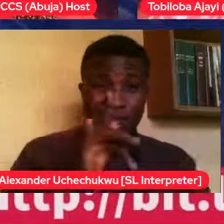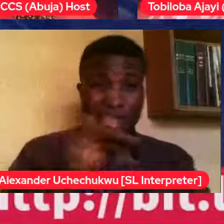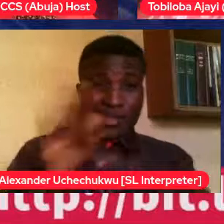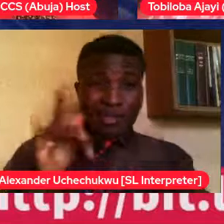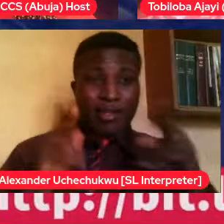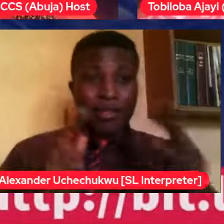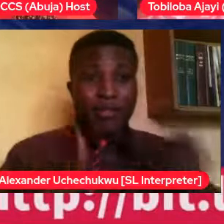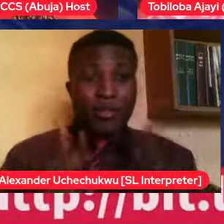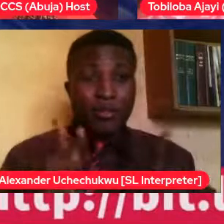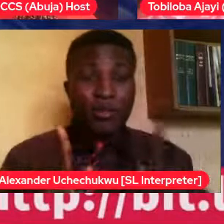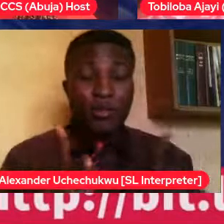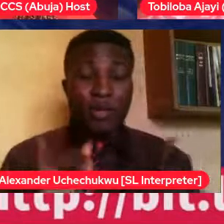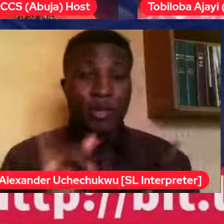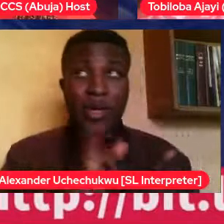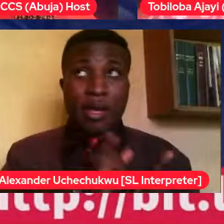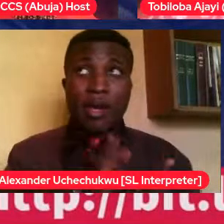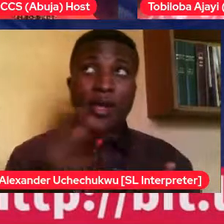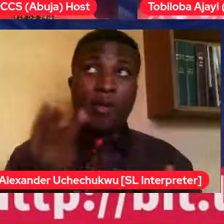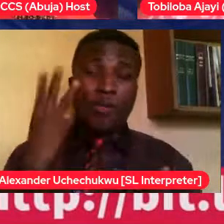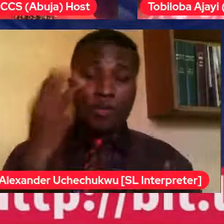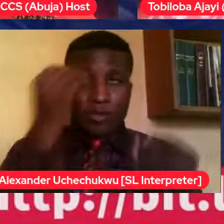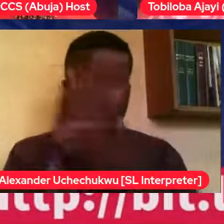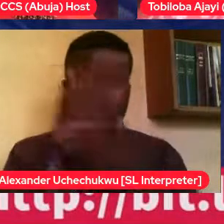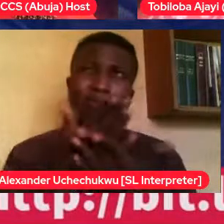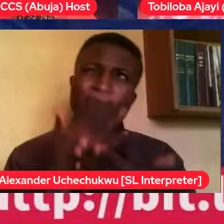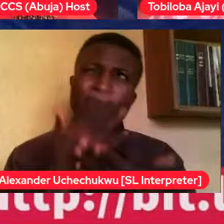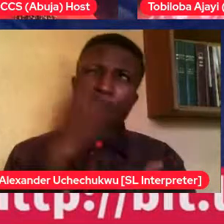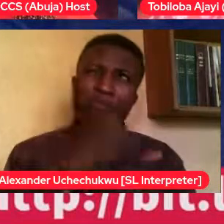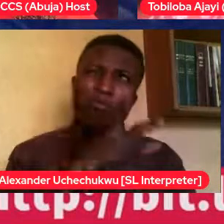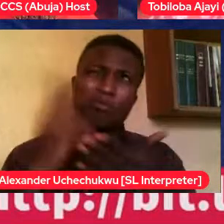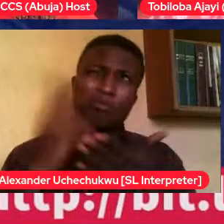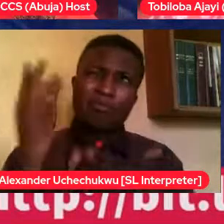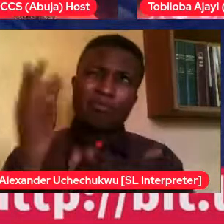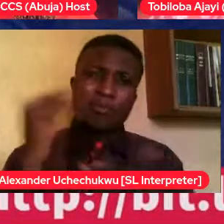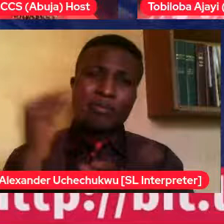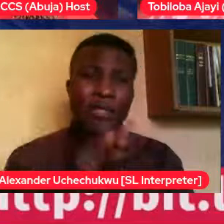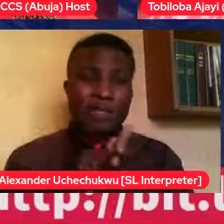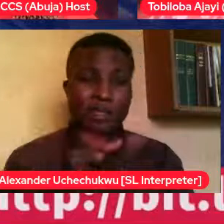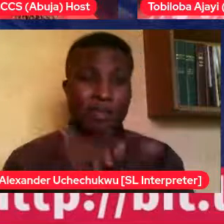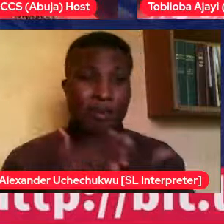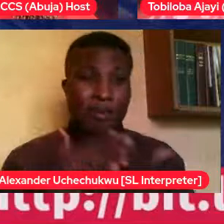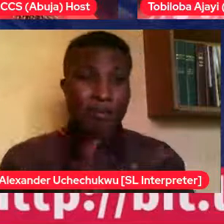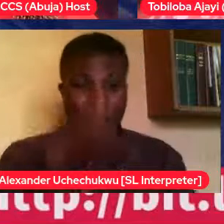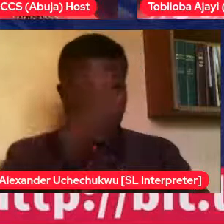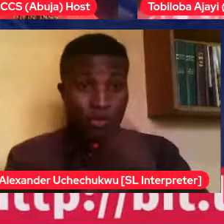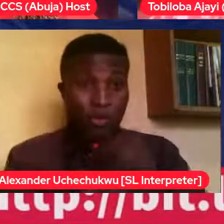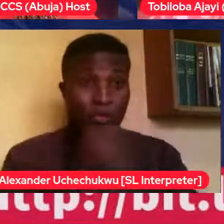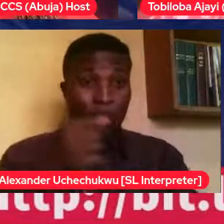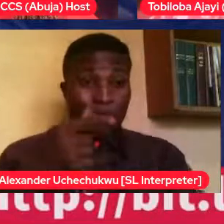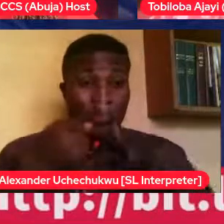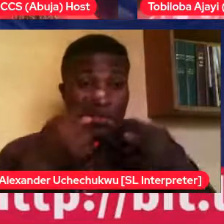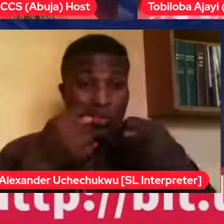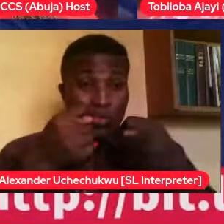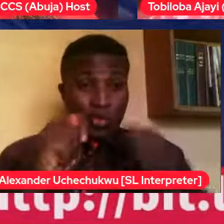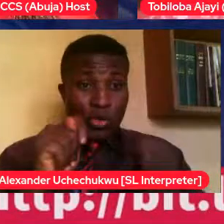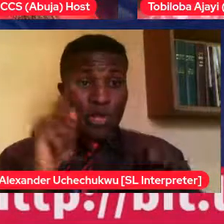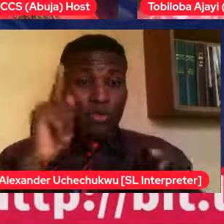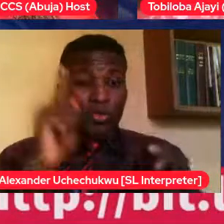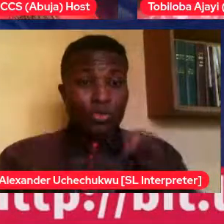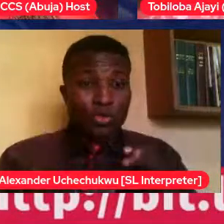center that Moni actually tried to take off his pants to do what he had seen on the internet.